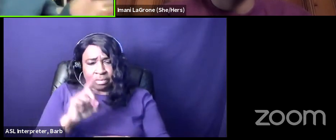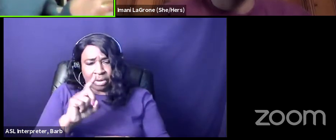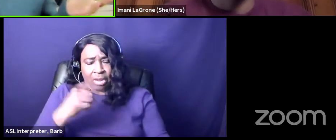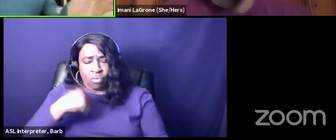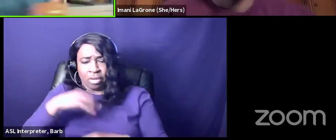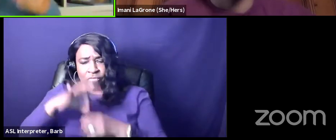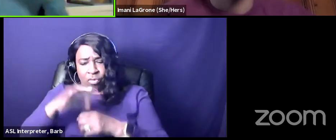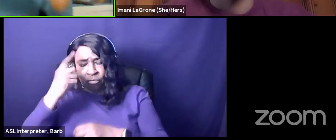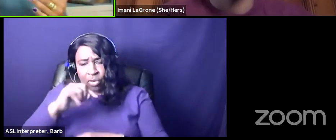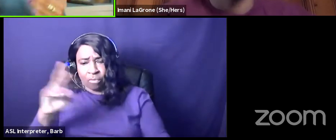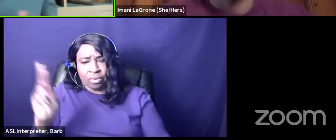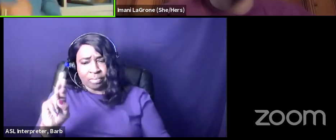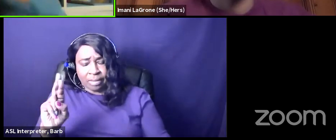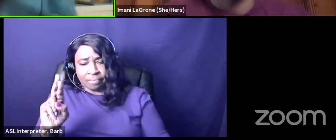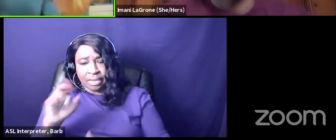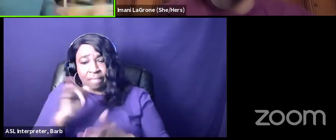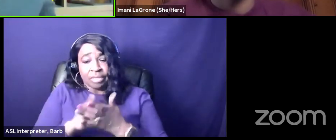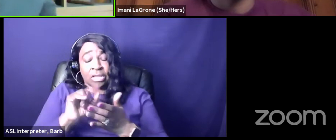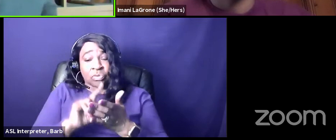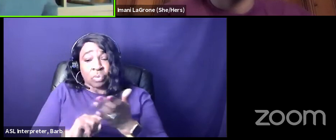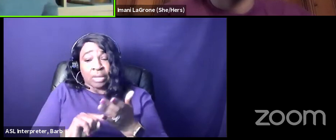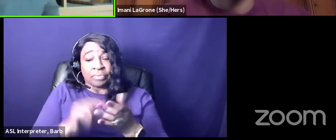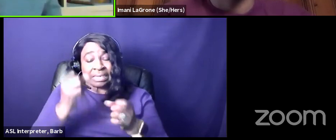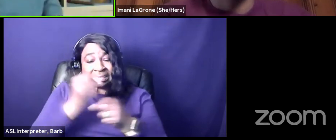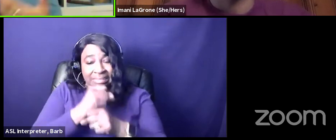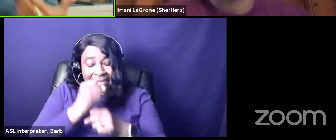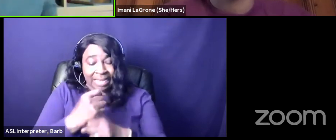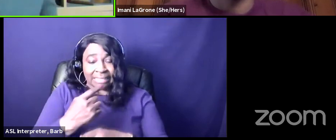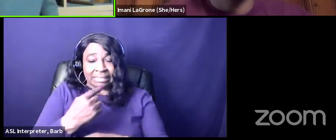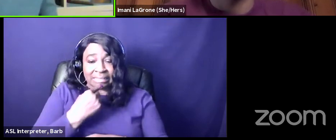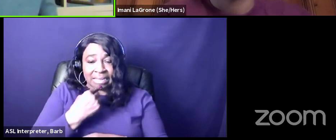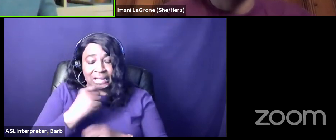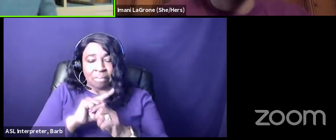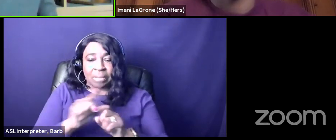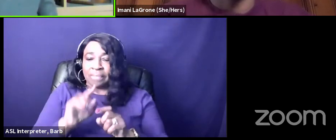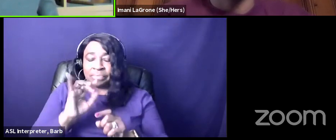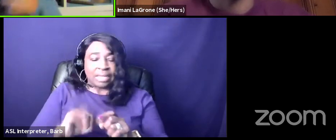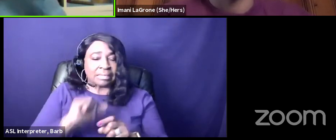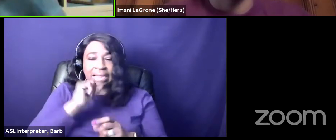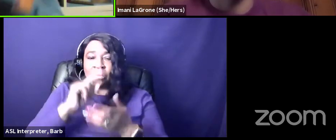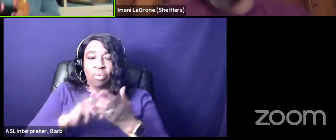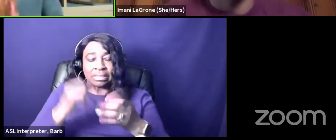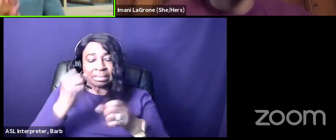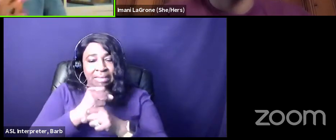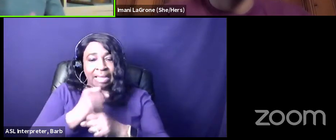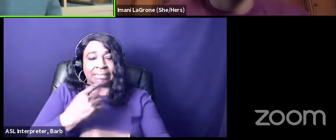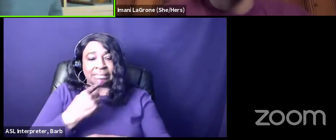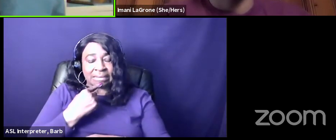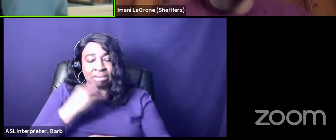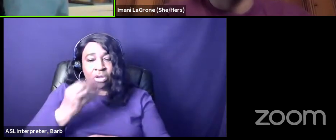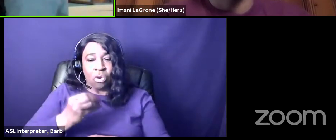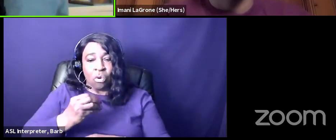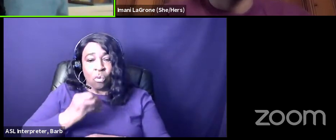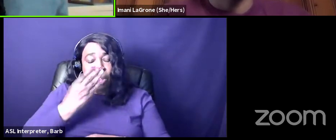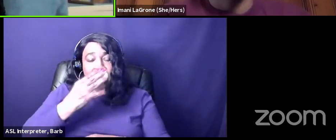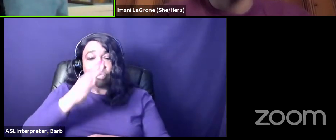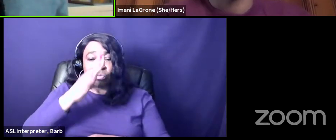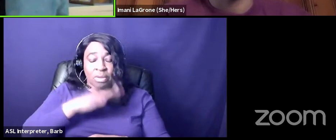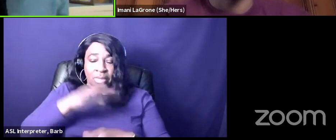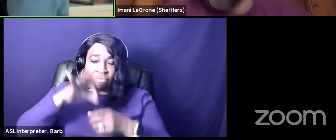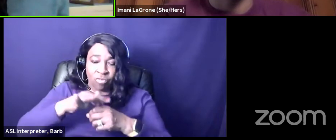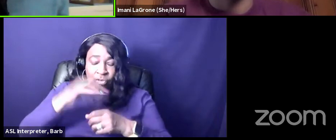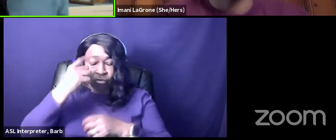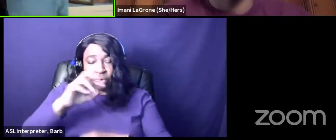what the data said except for when you disaggregate the data that is not what the data said white women vote for republicans